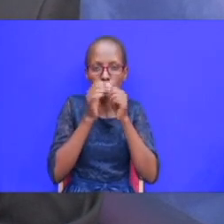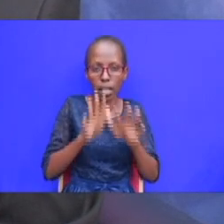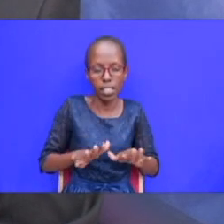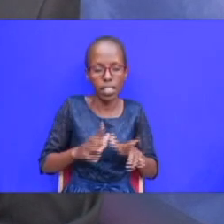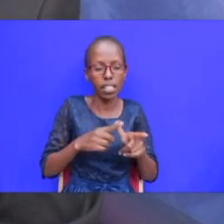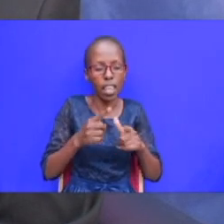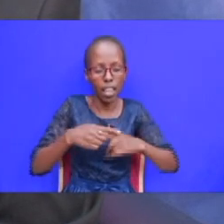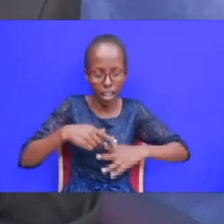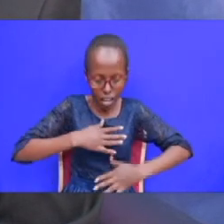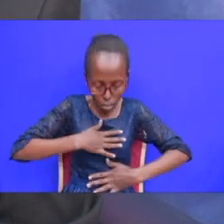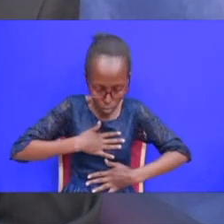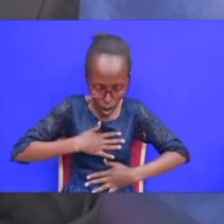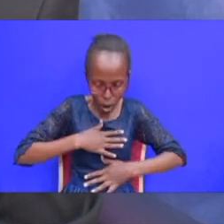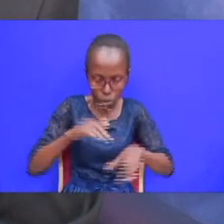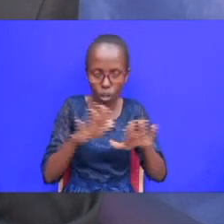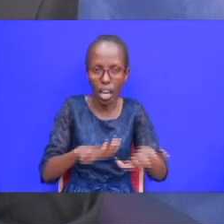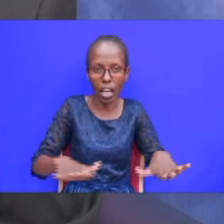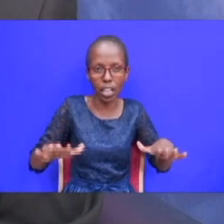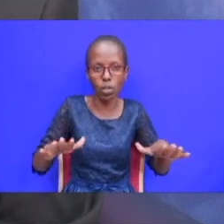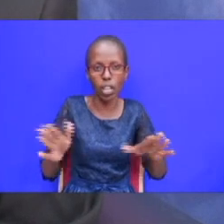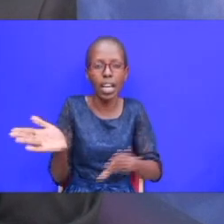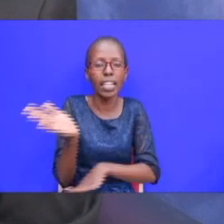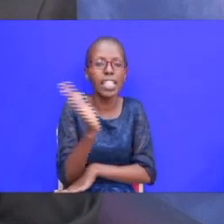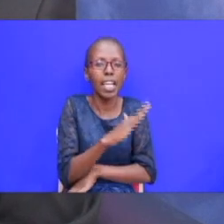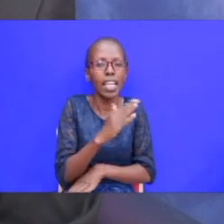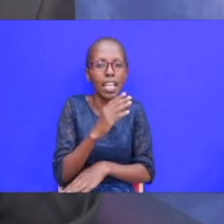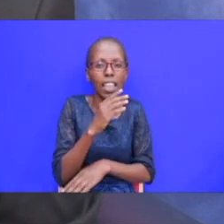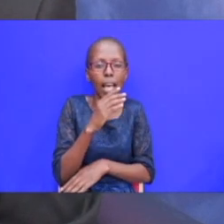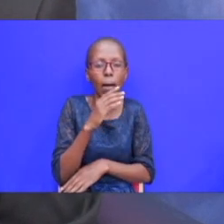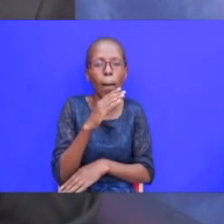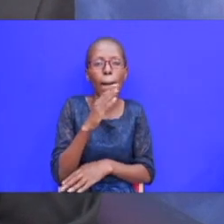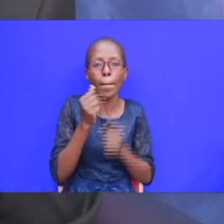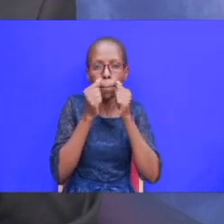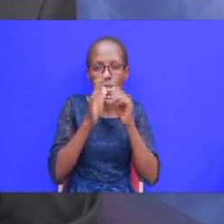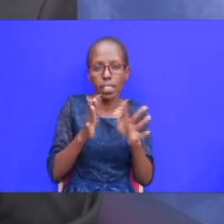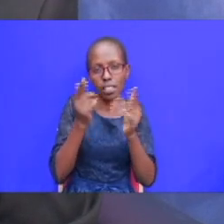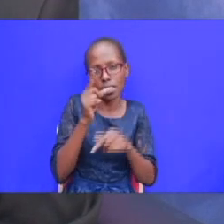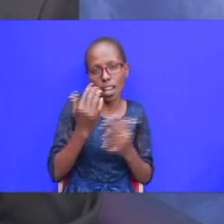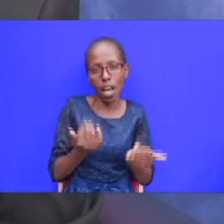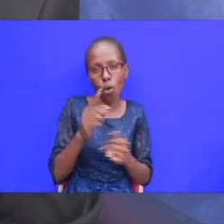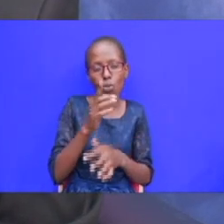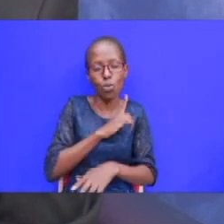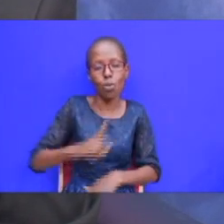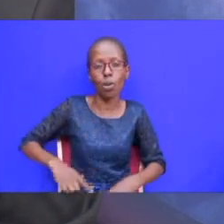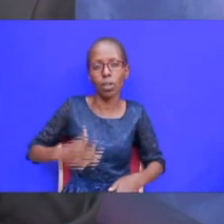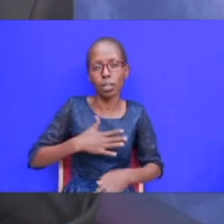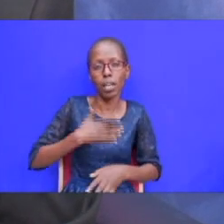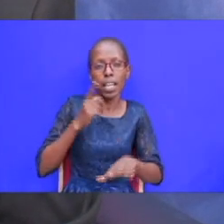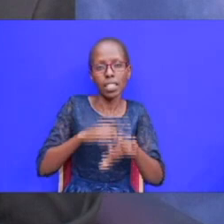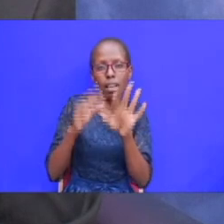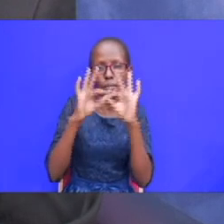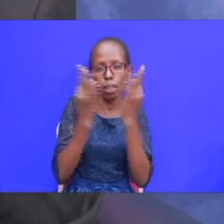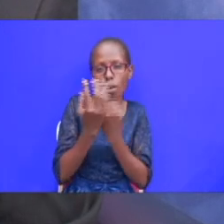just like returning the blessings to his brother now you are my lord he's bowing down and when the family came